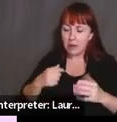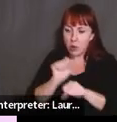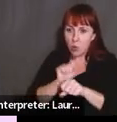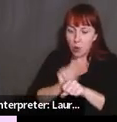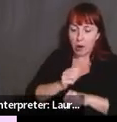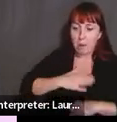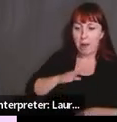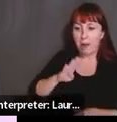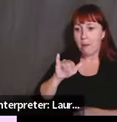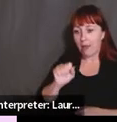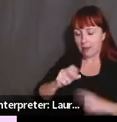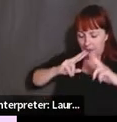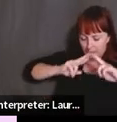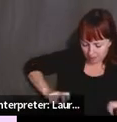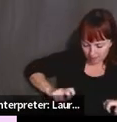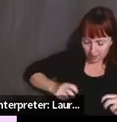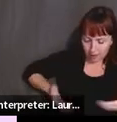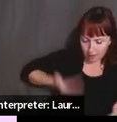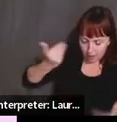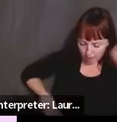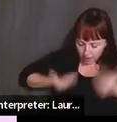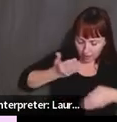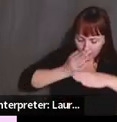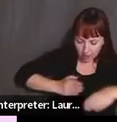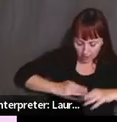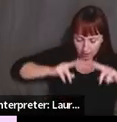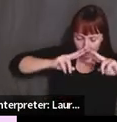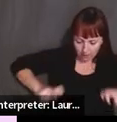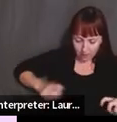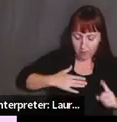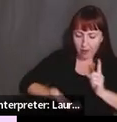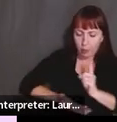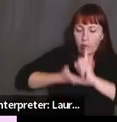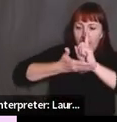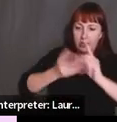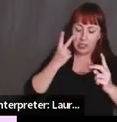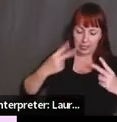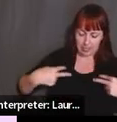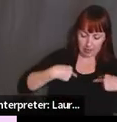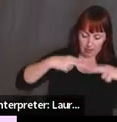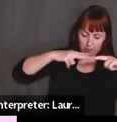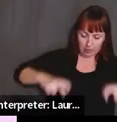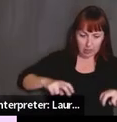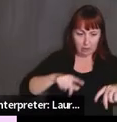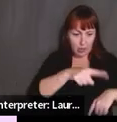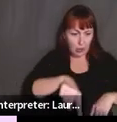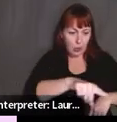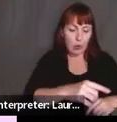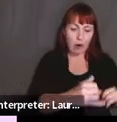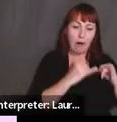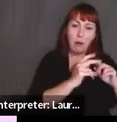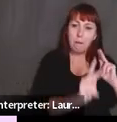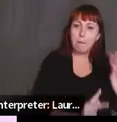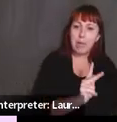biases, um, unpacking our own privilege and seeing ourselves and our students as people with